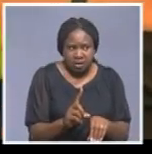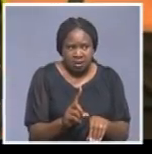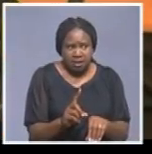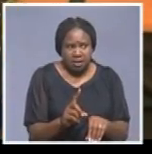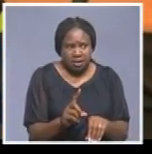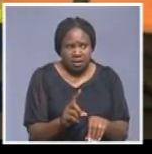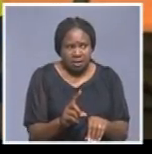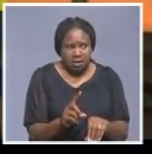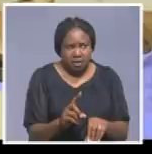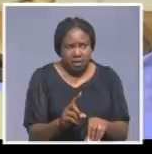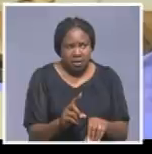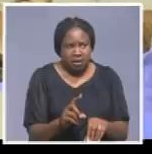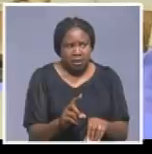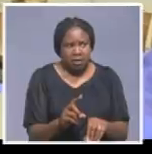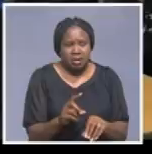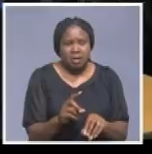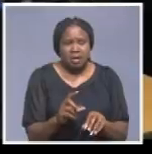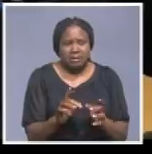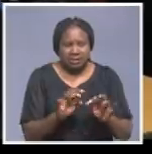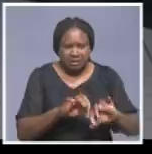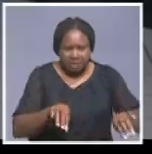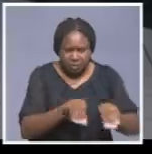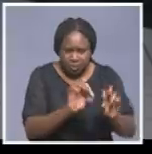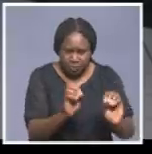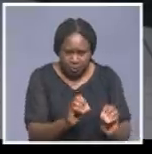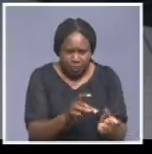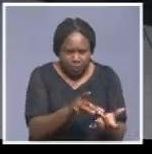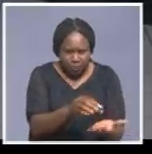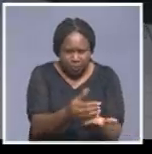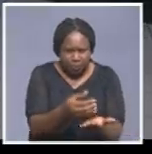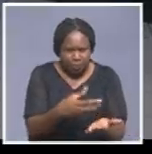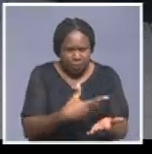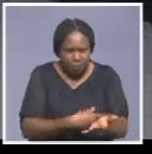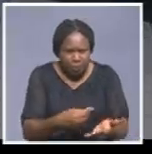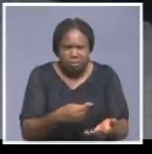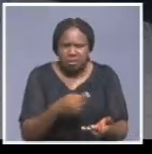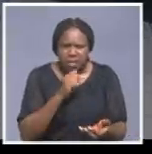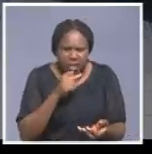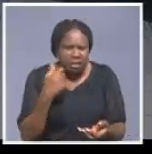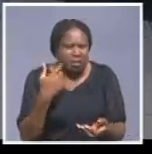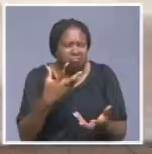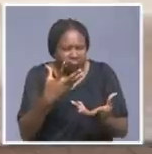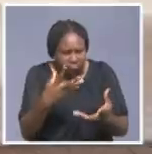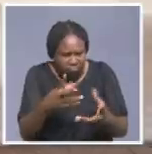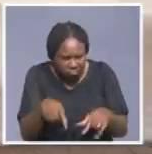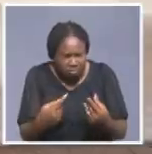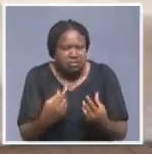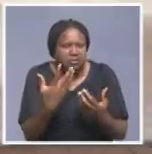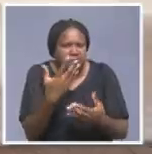collected the specimen. The specimen were then sent to the private laboratory,